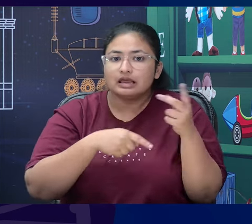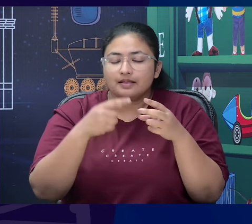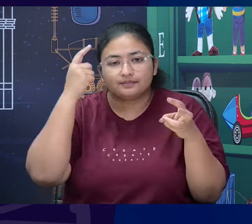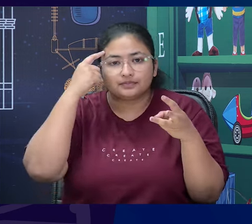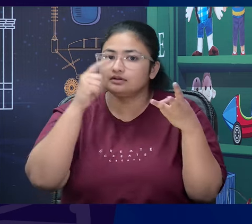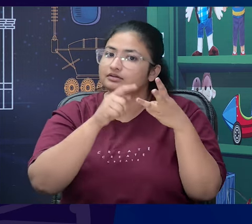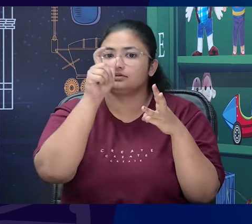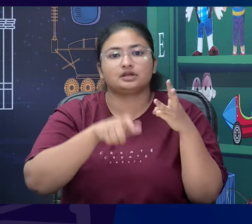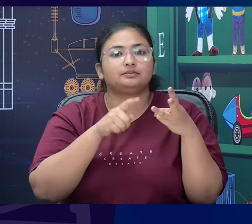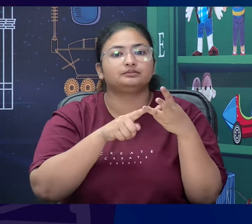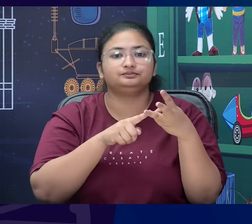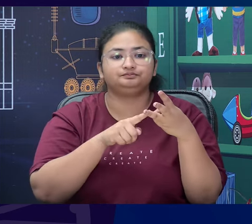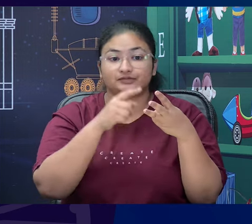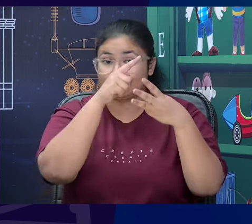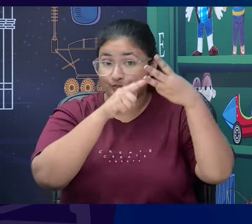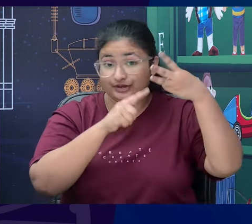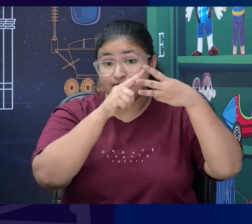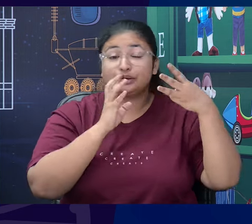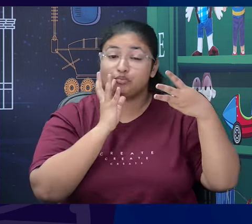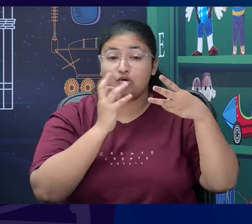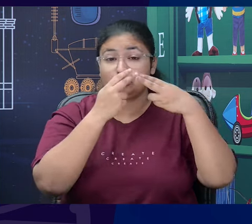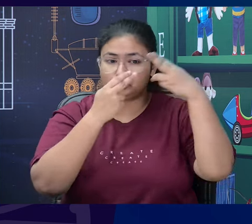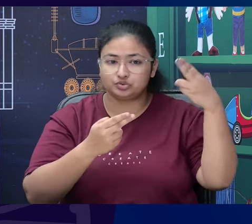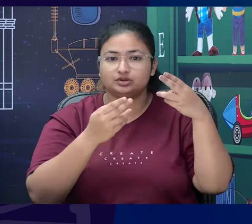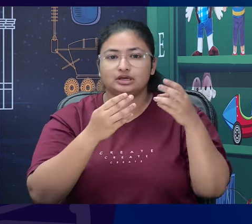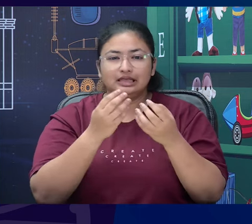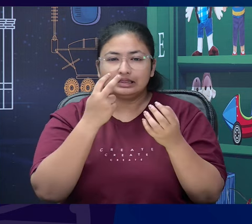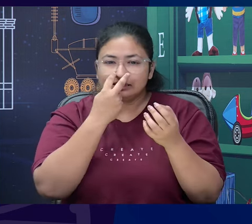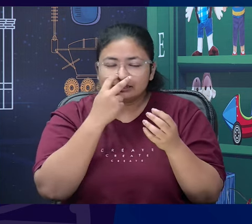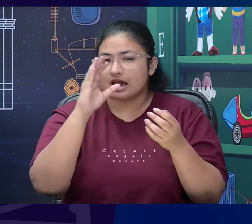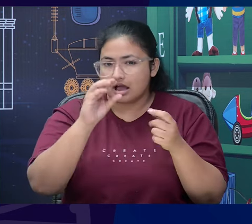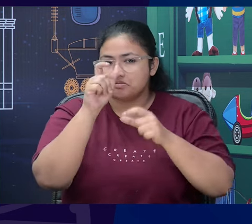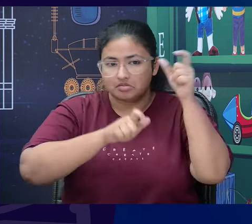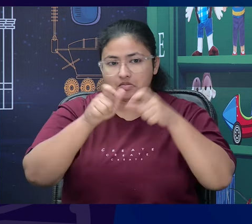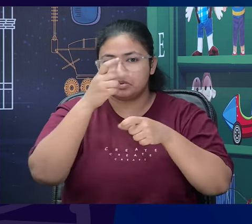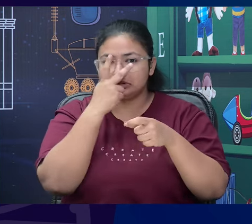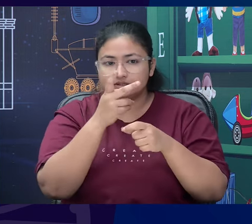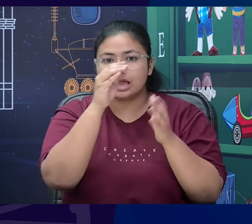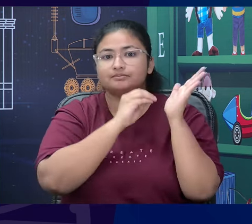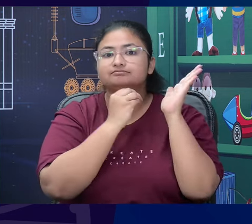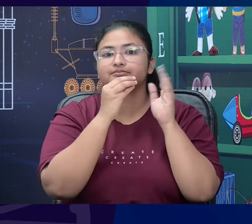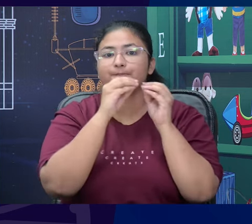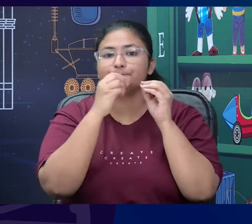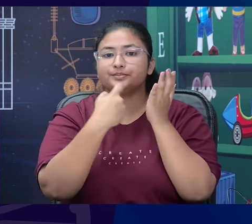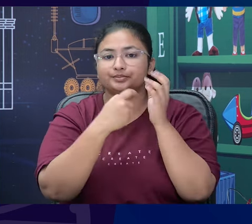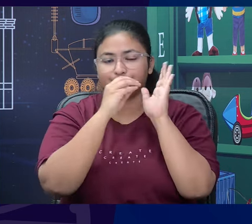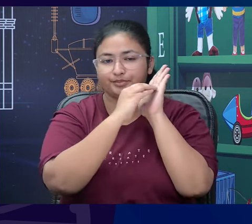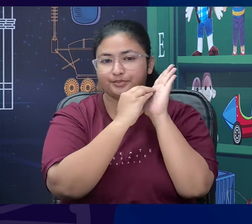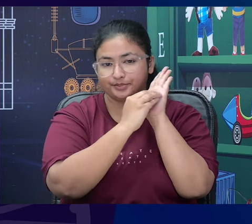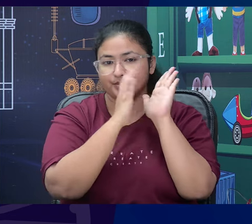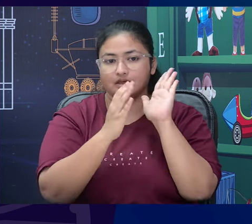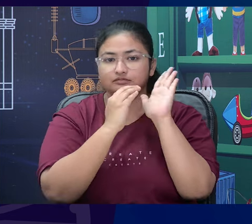and as you can see for our visually challenged children we have used the names of the characters in Braille.